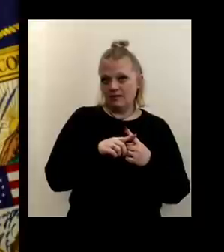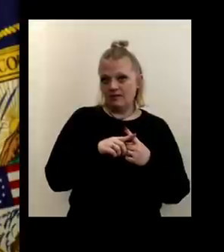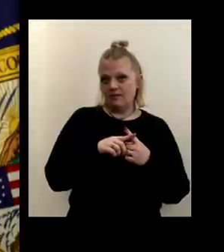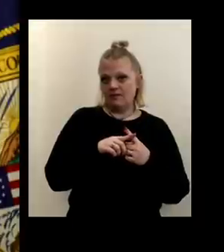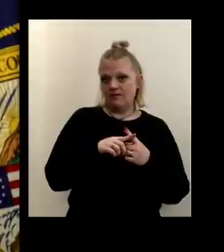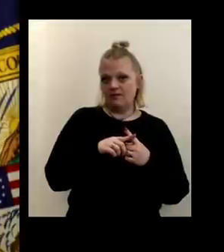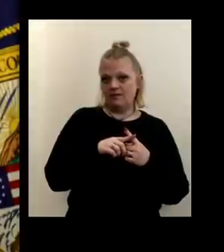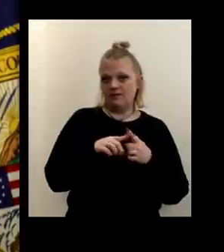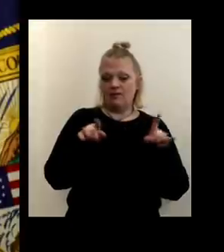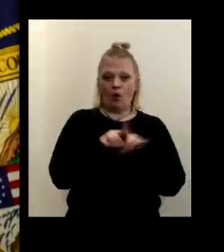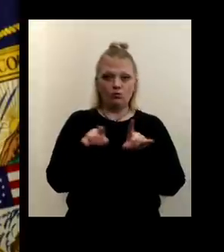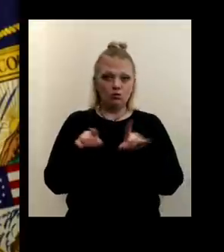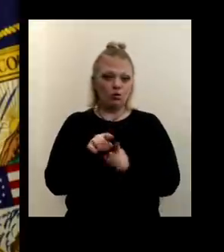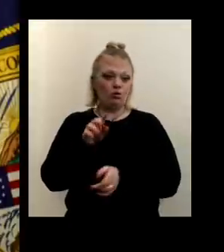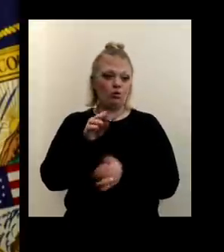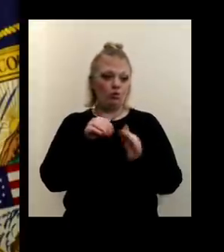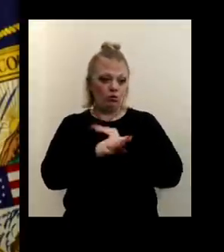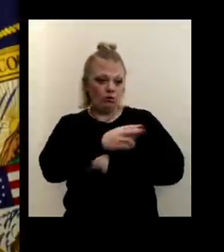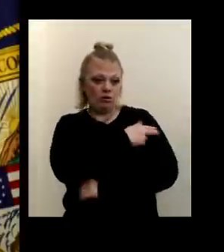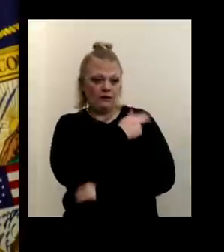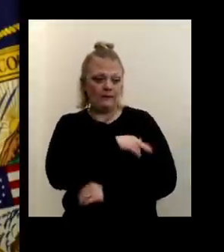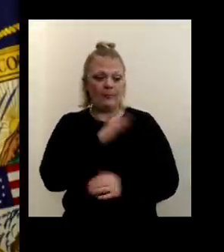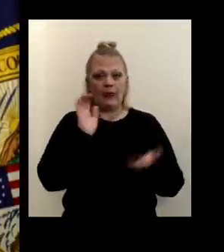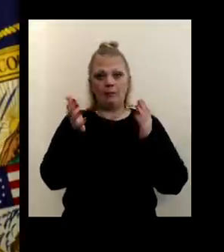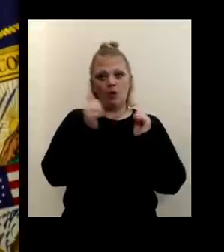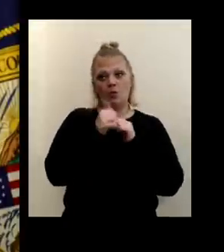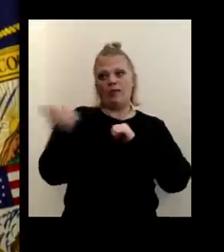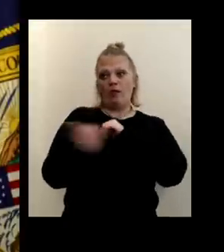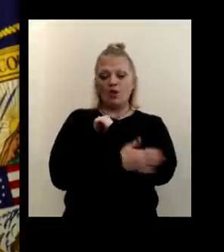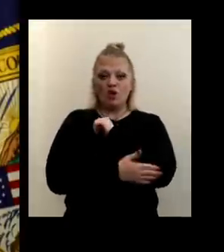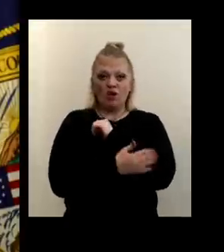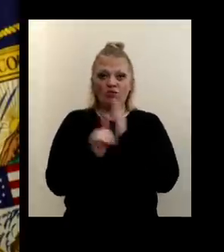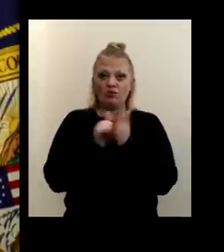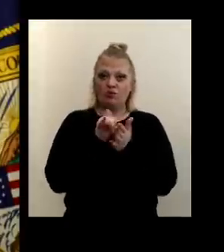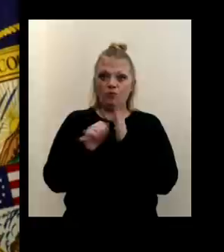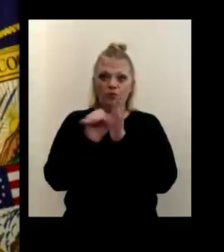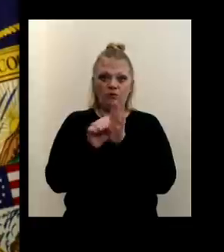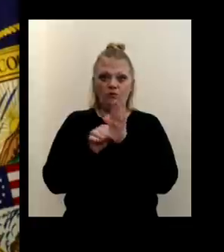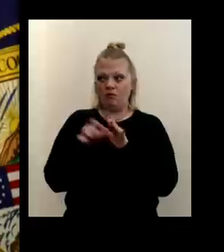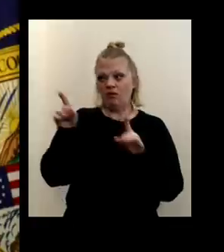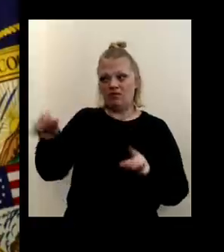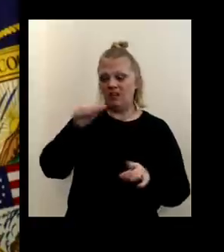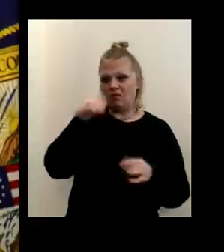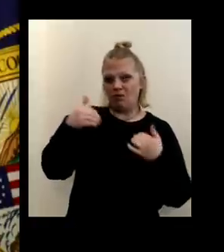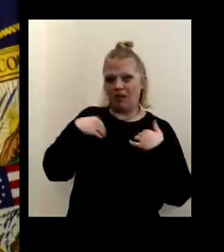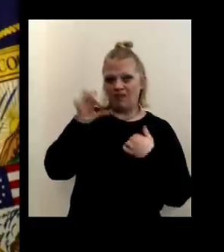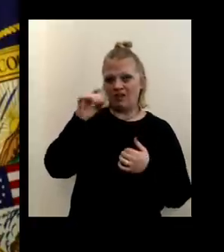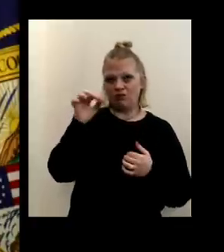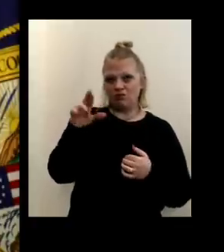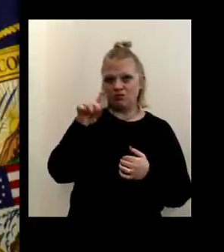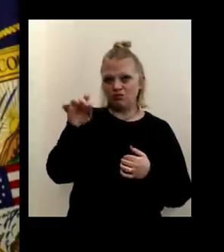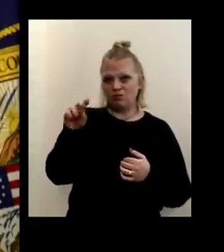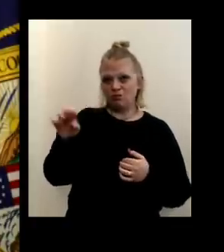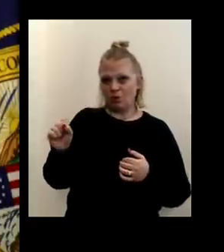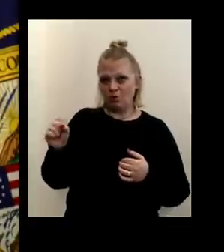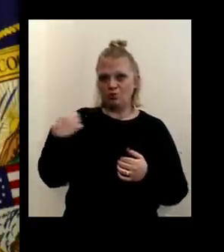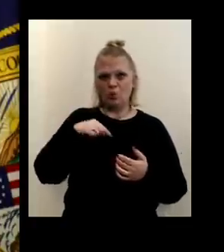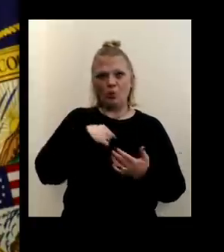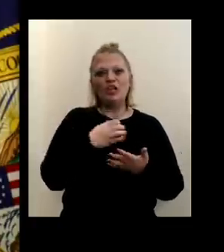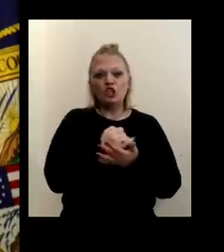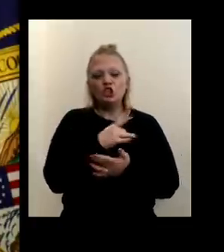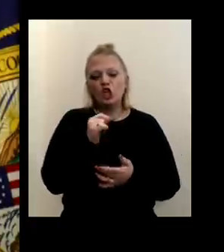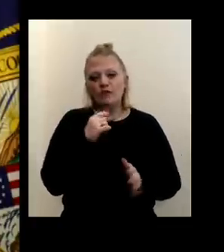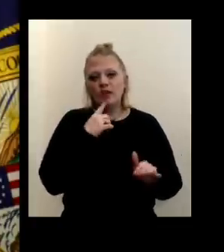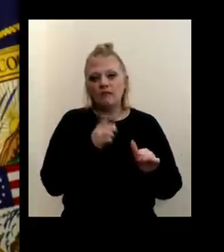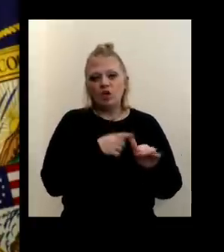as well as hospitalizations than some other counties in parts of New York state that do not have the cluster zones. Uh, we deserved it at